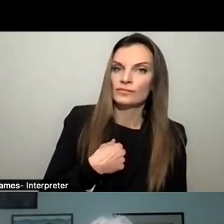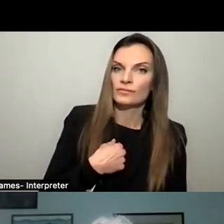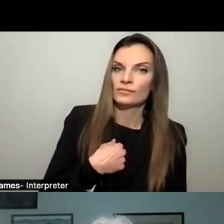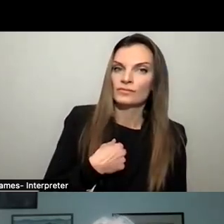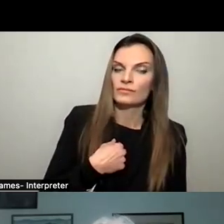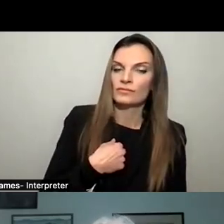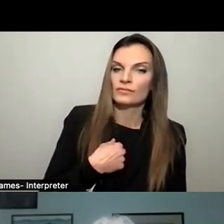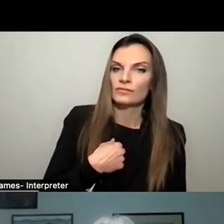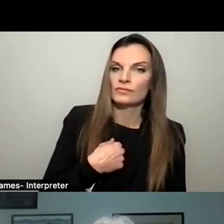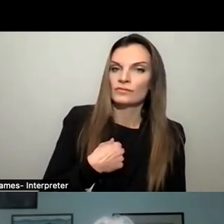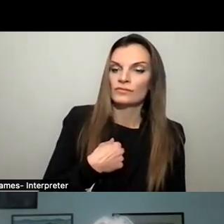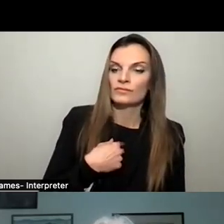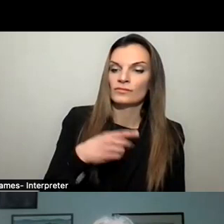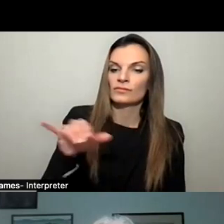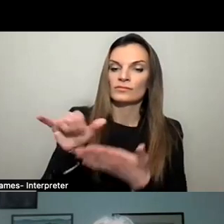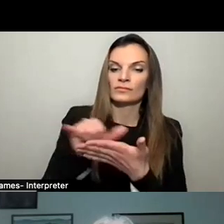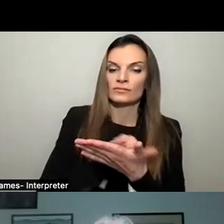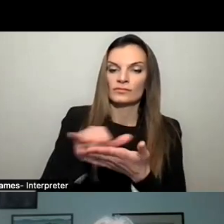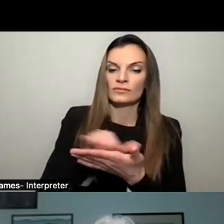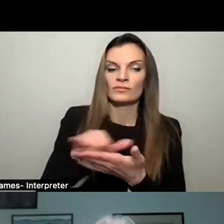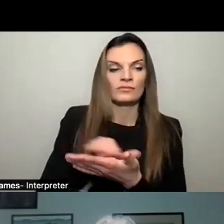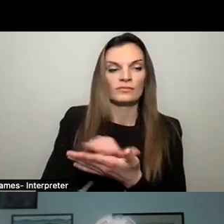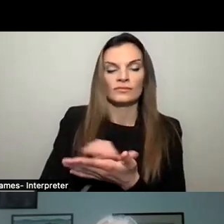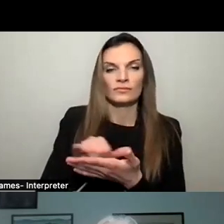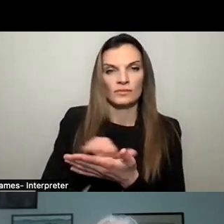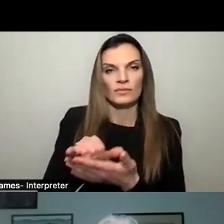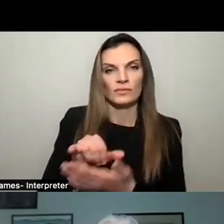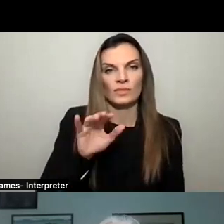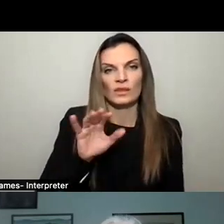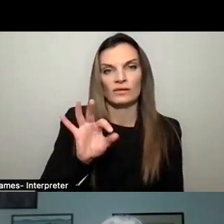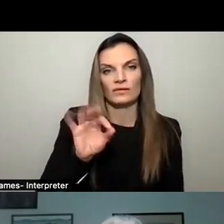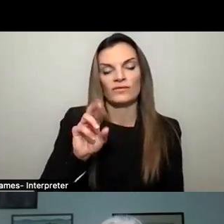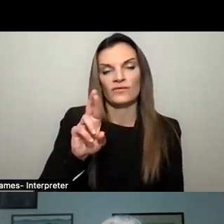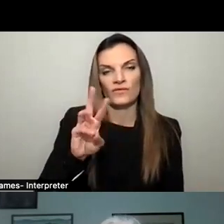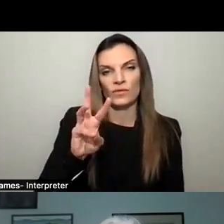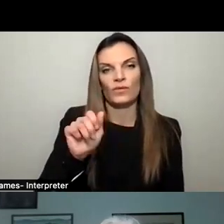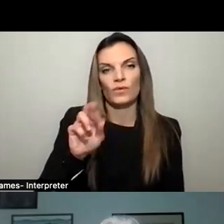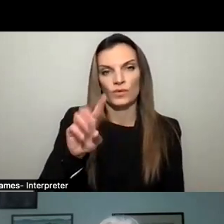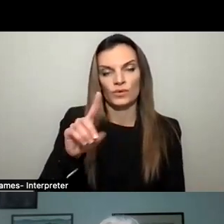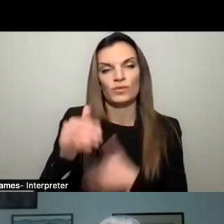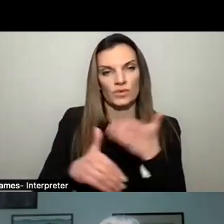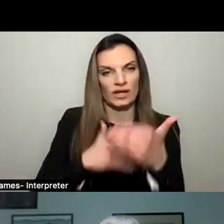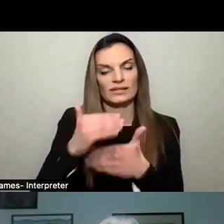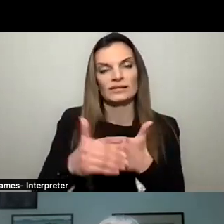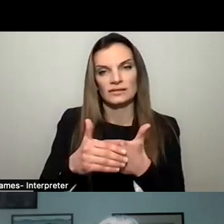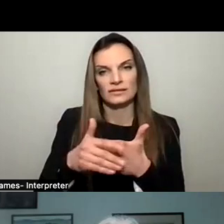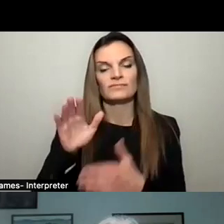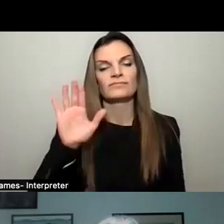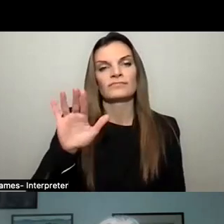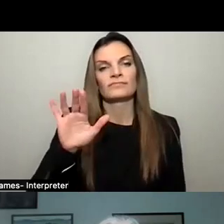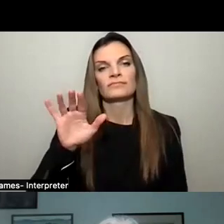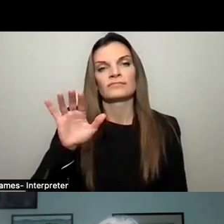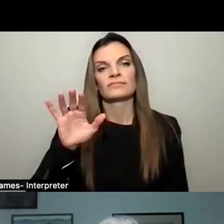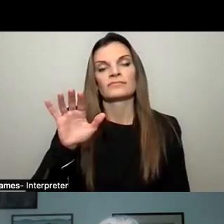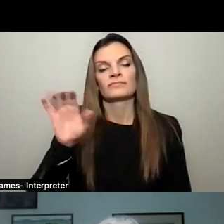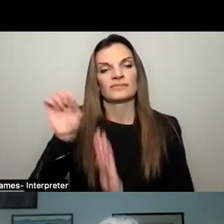New York Forward process. For those of you who are not familiar with it, it is a New York State grant that we